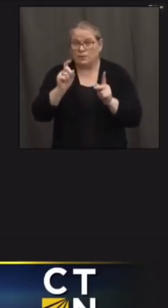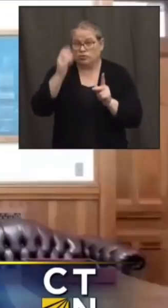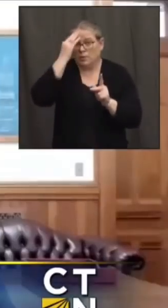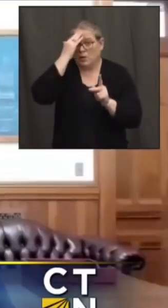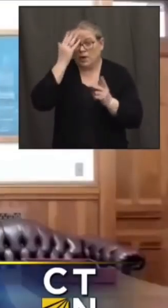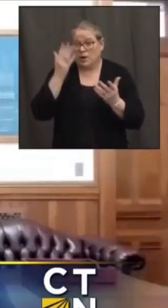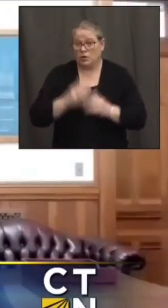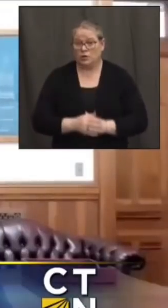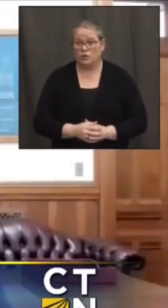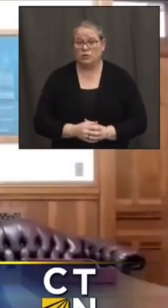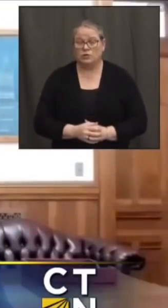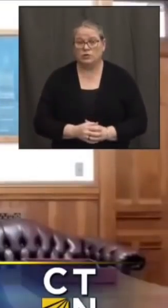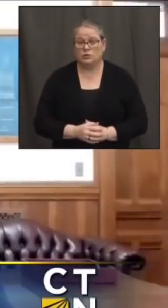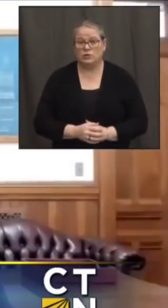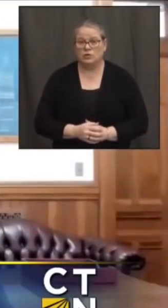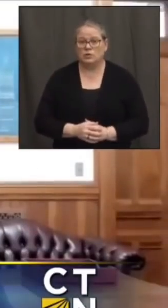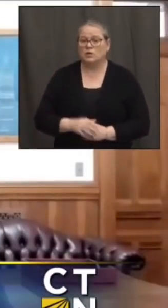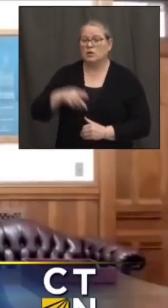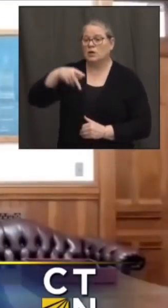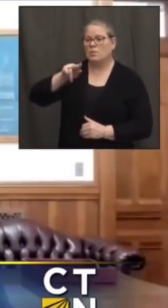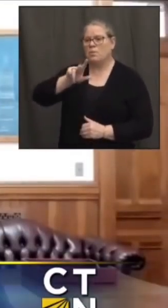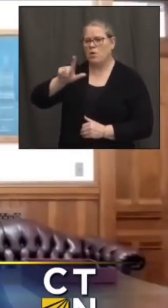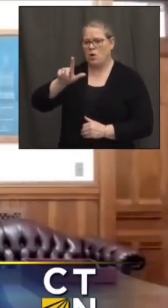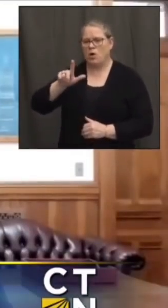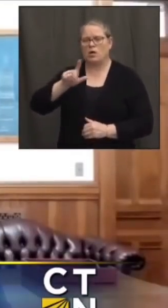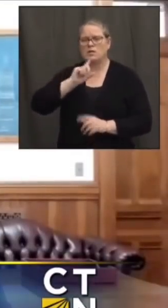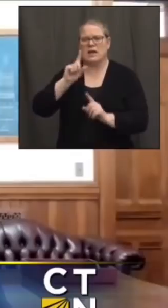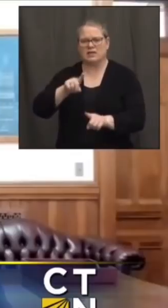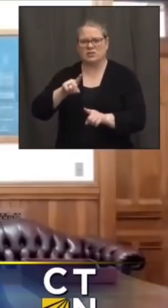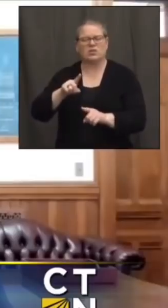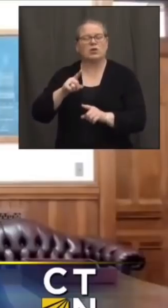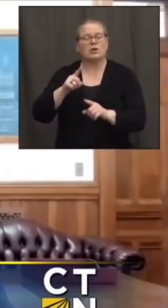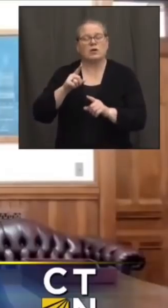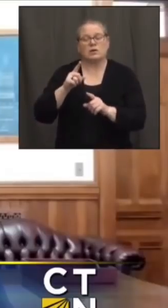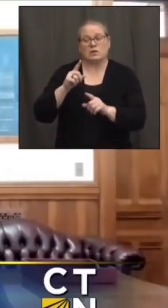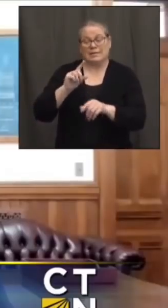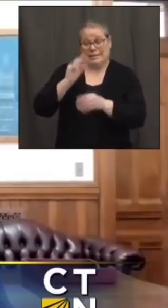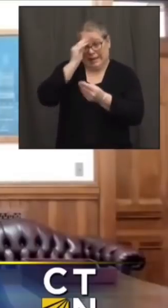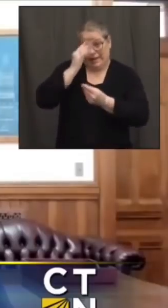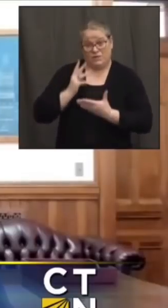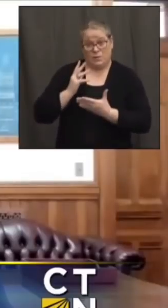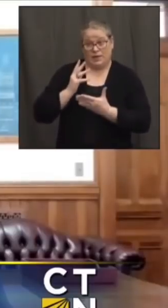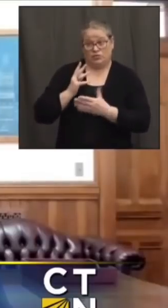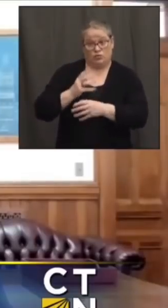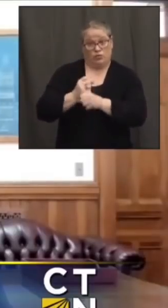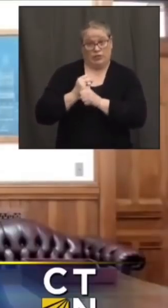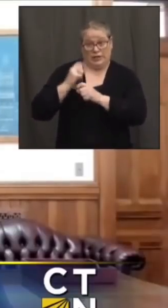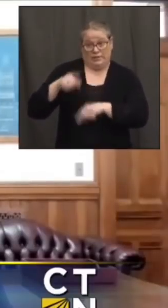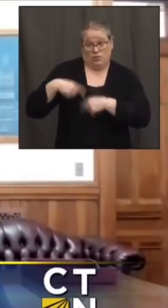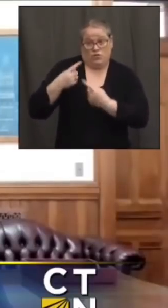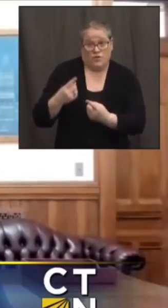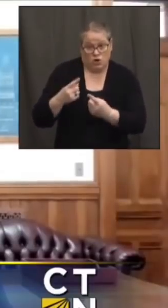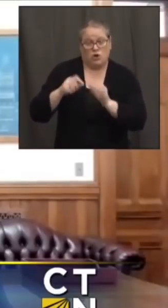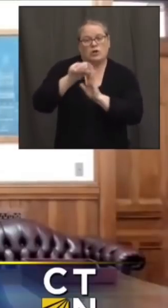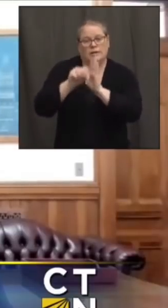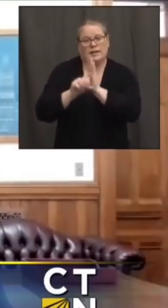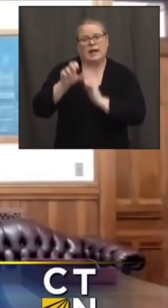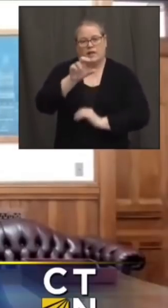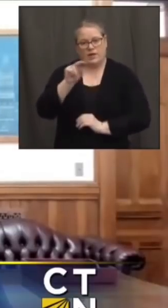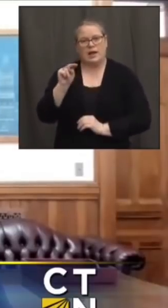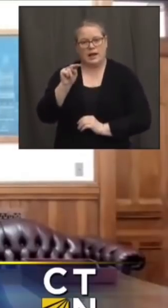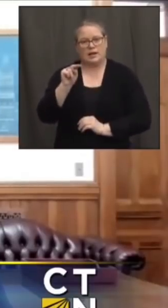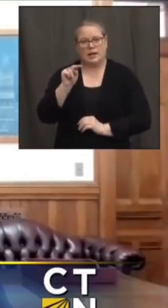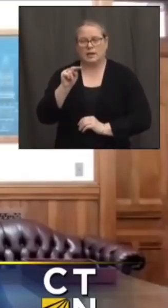i think the one thing that we'll say is continuously as we said uh based upon the information that's been received uh the state of connecticut um and all